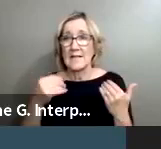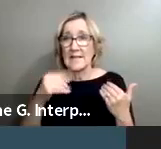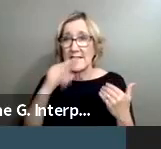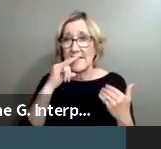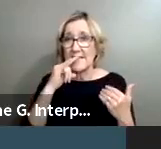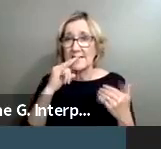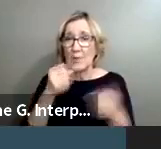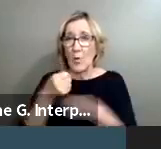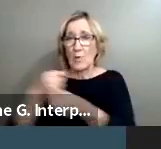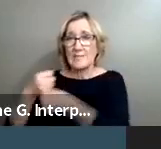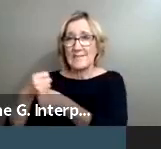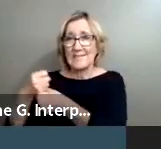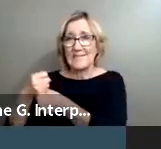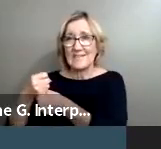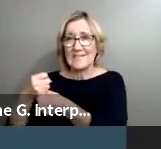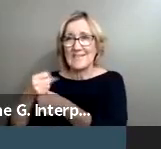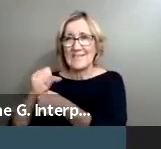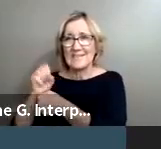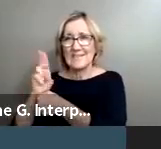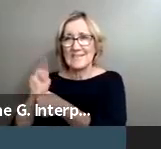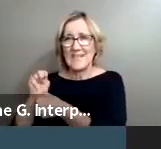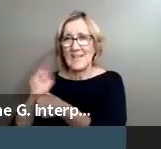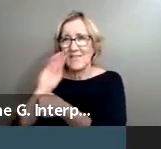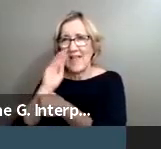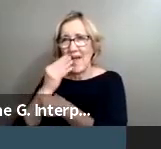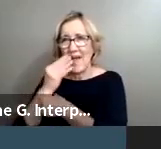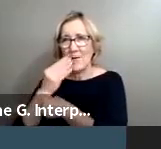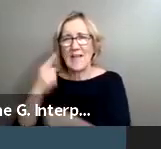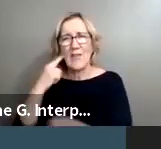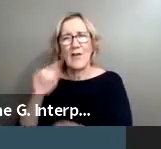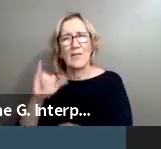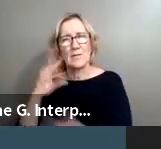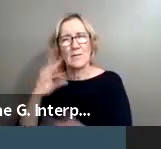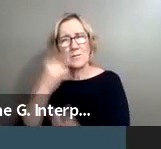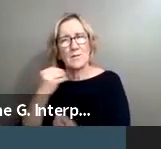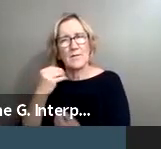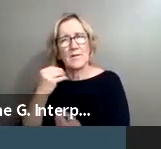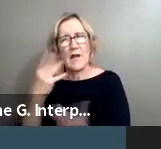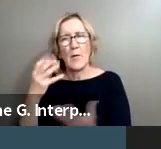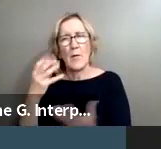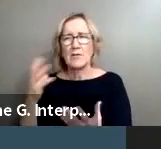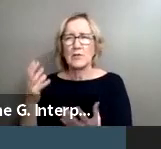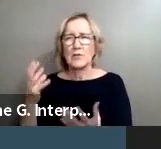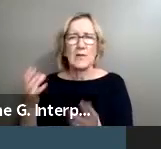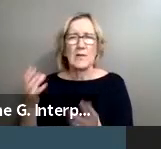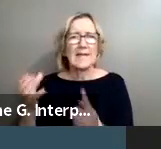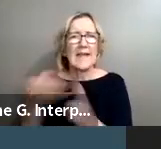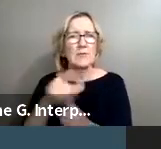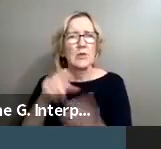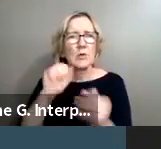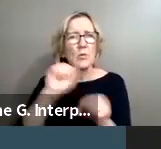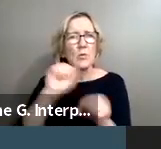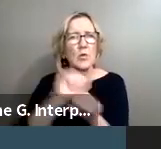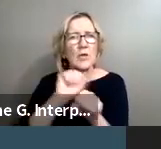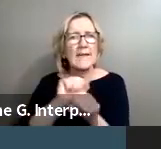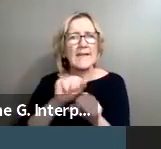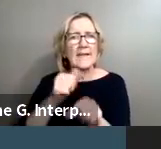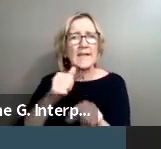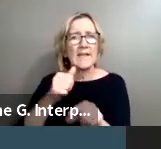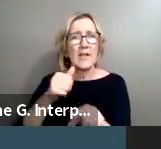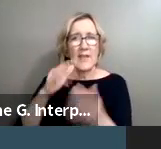thought it was the most beautiful thing in the world. But I really just wanted to capture her working and also looking at her work.